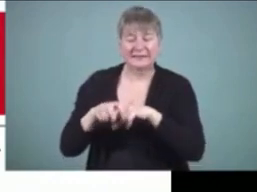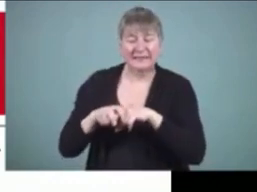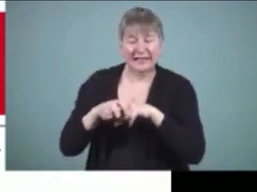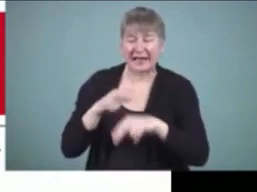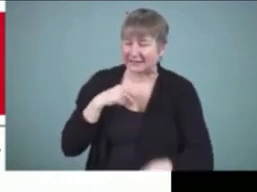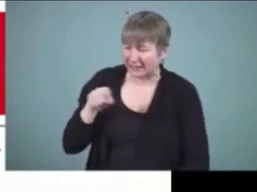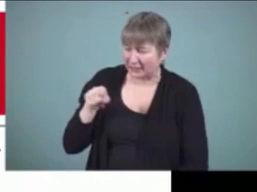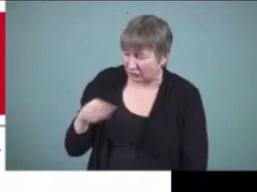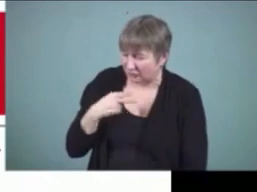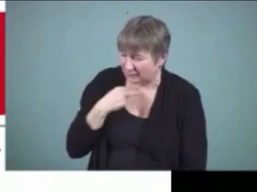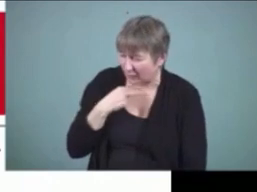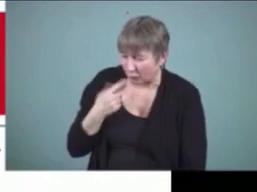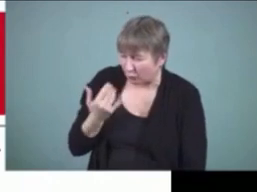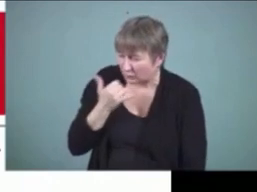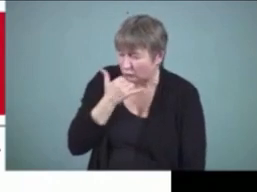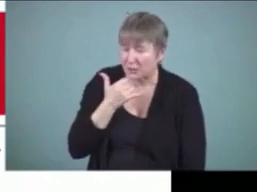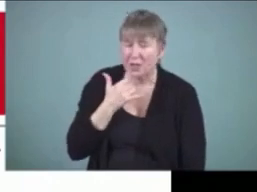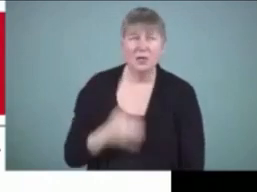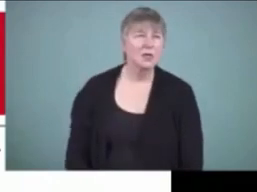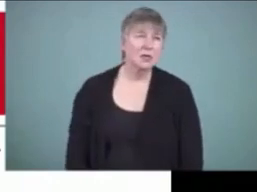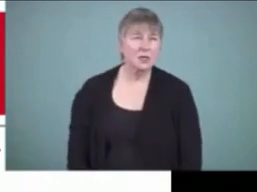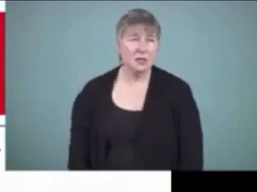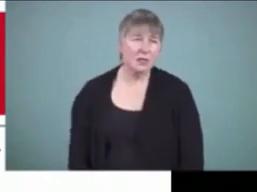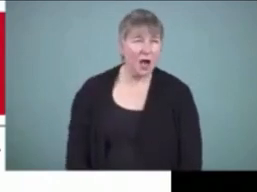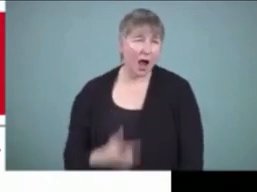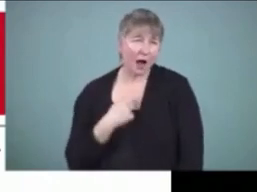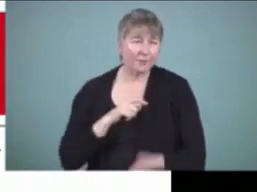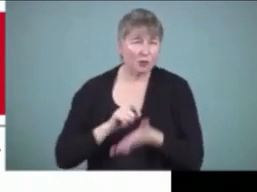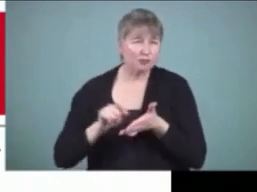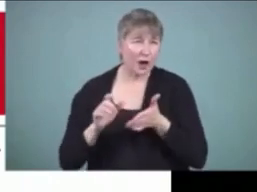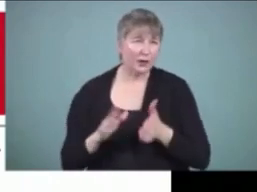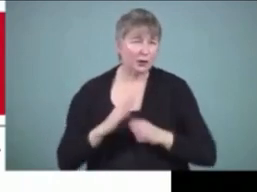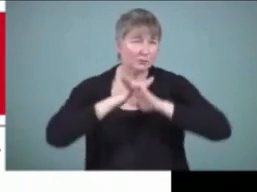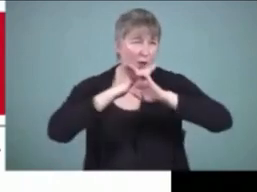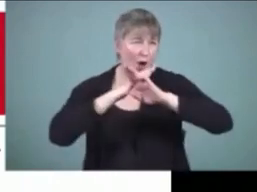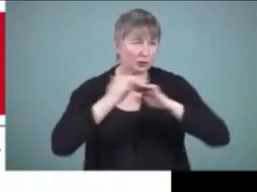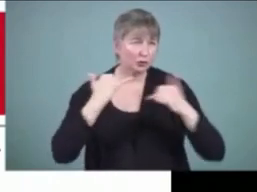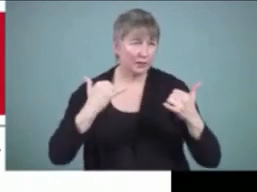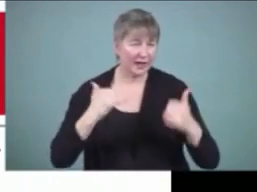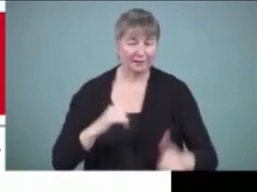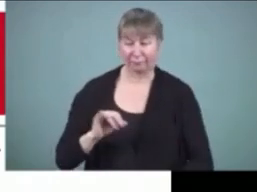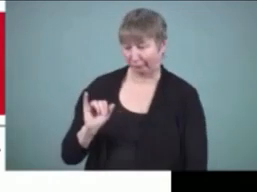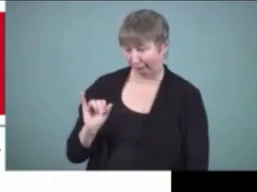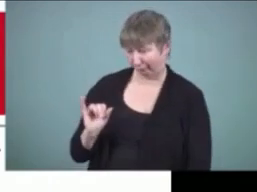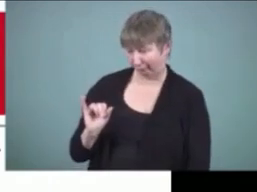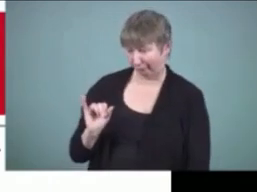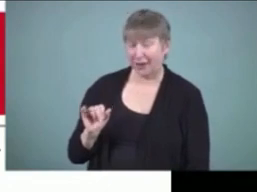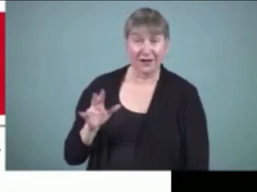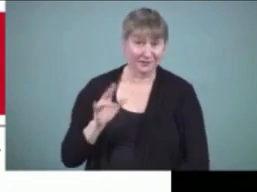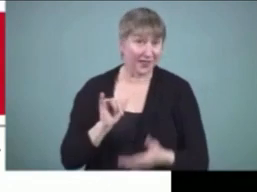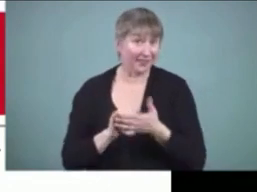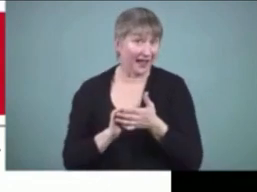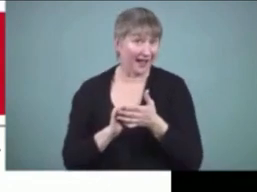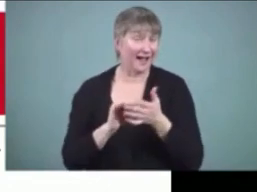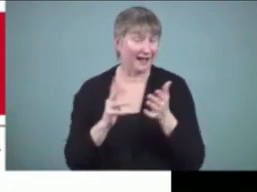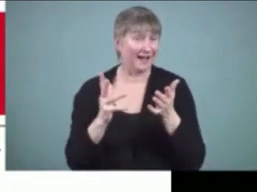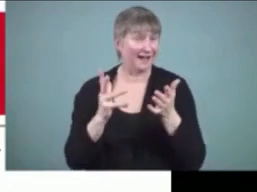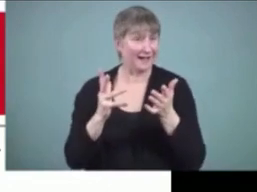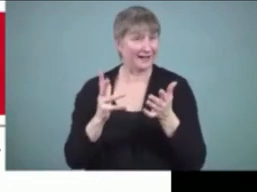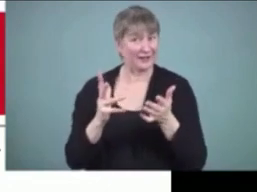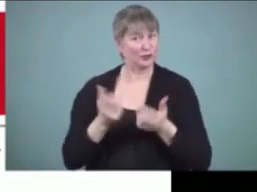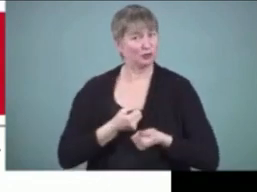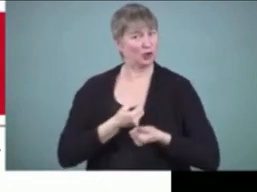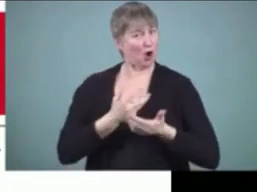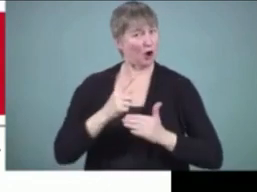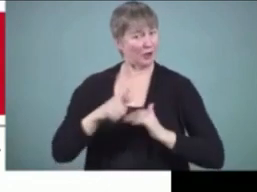problem and he said oh i've just got writer's block today to be able to talk about what you're doing helps